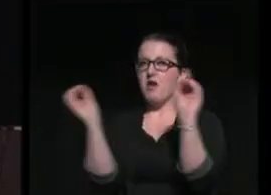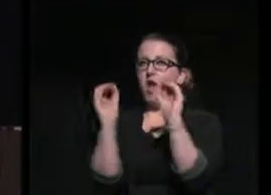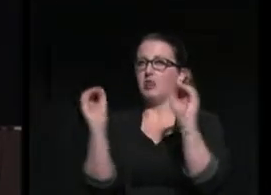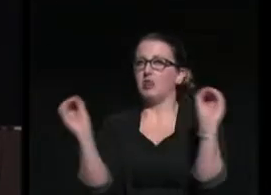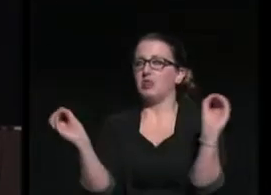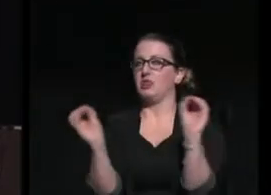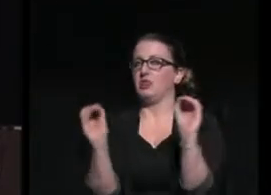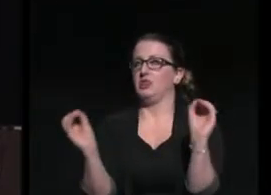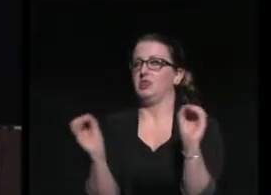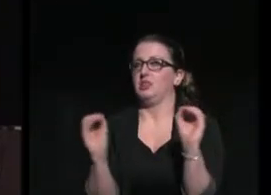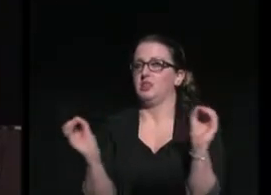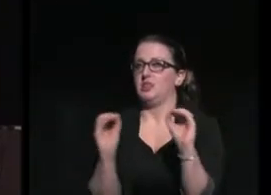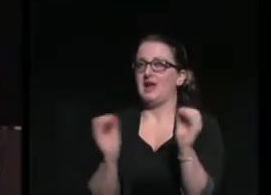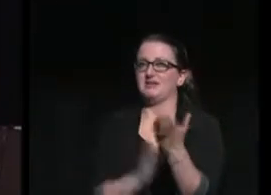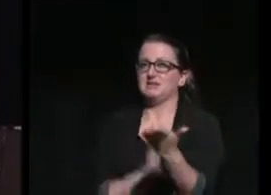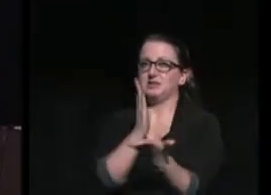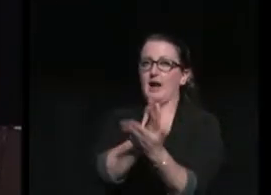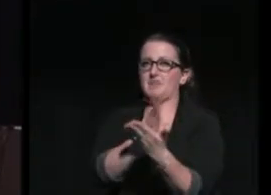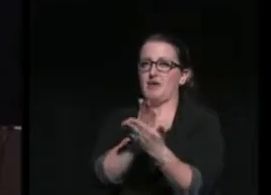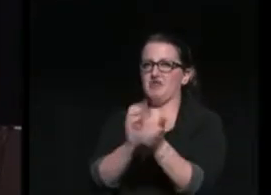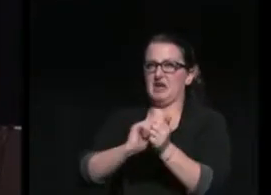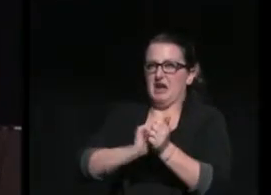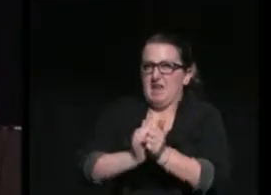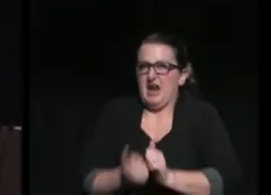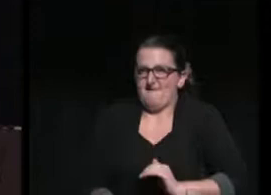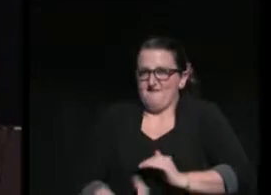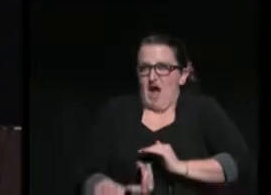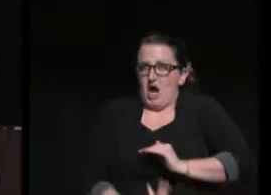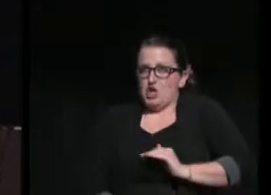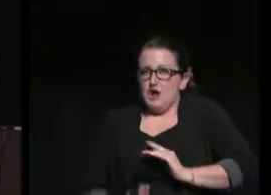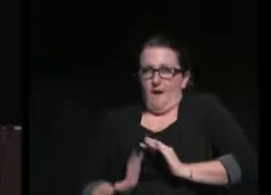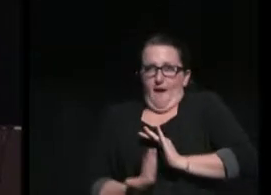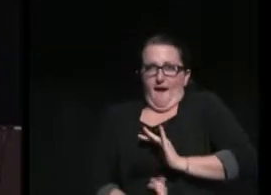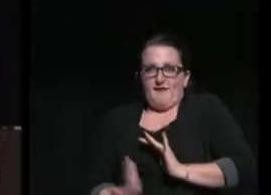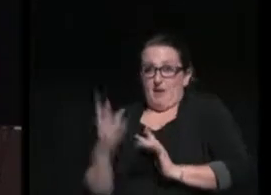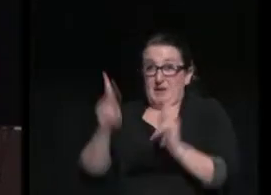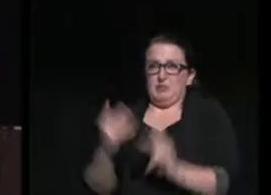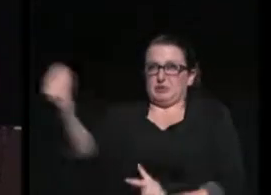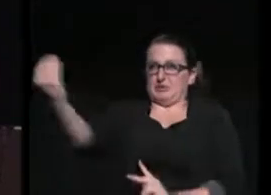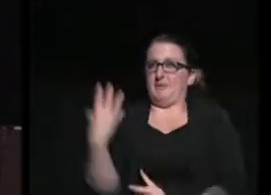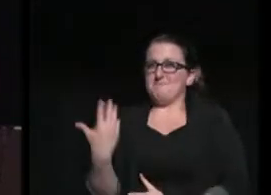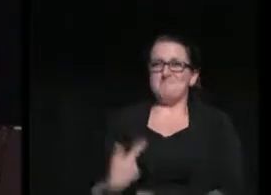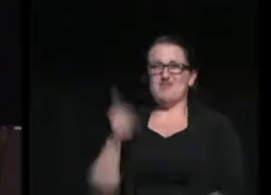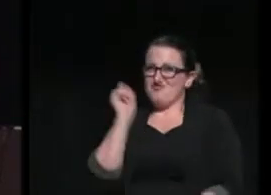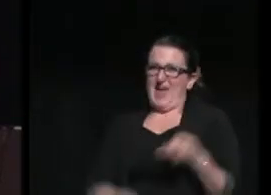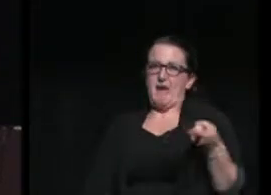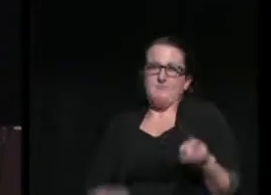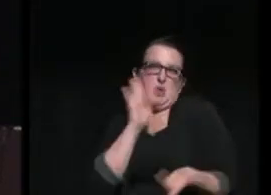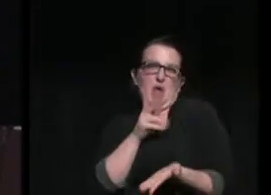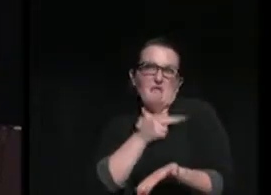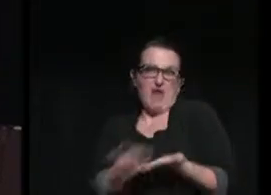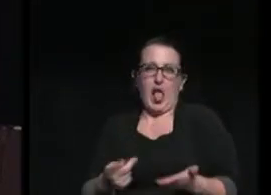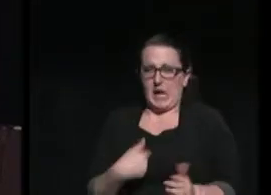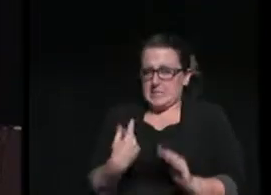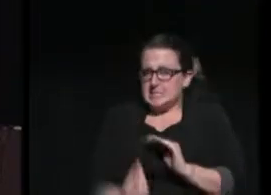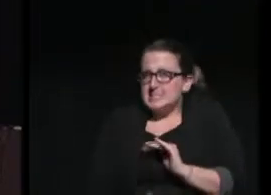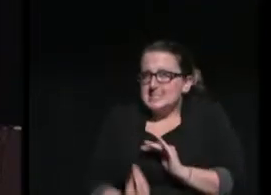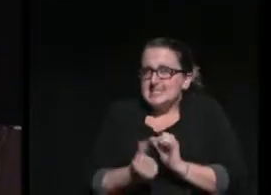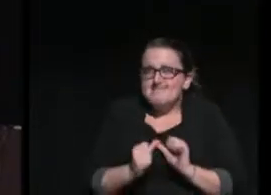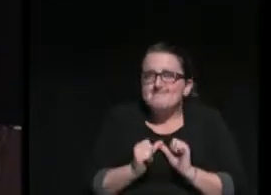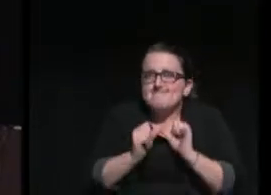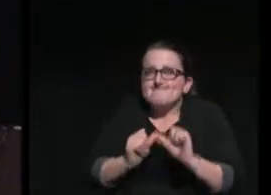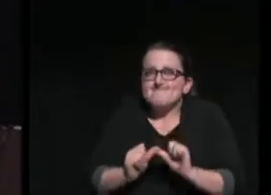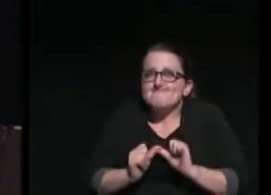the competitive fire like being told you can't make it. Two decades later, as Harvey alluded to, I was leading